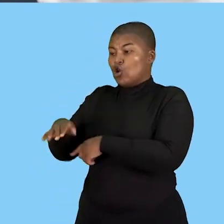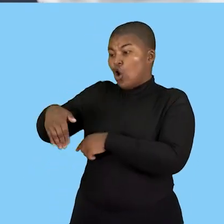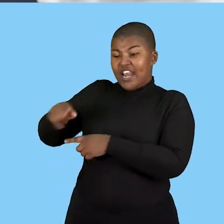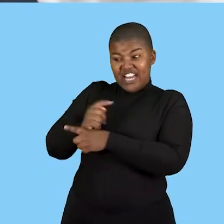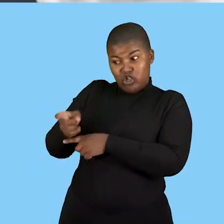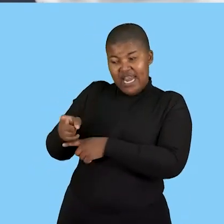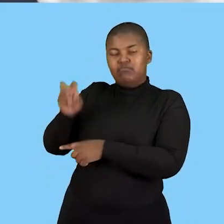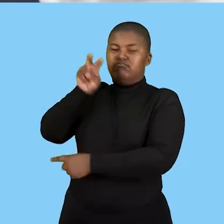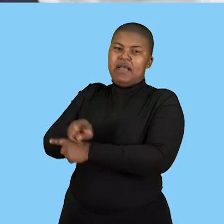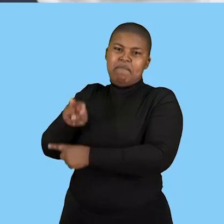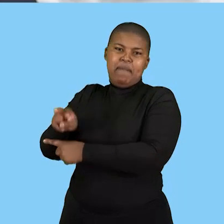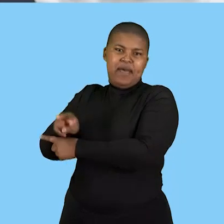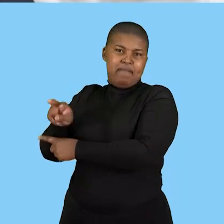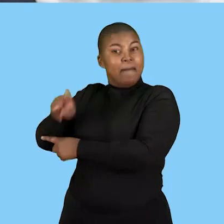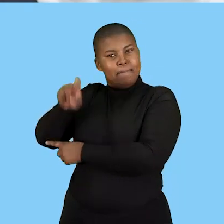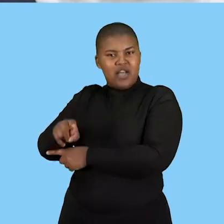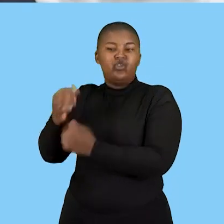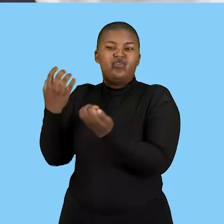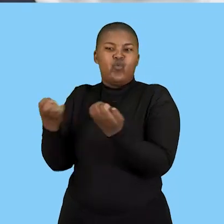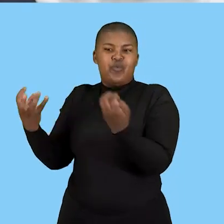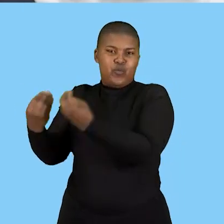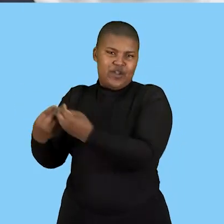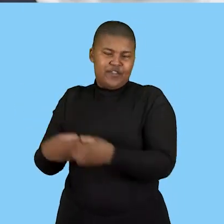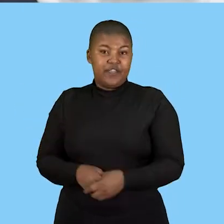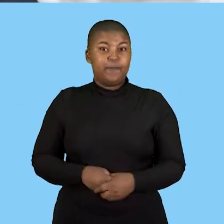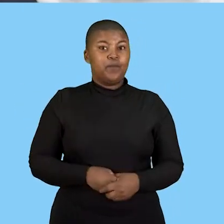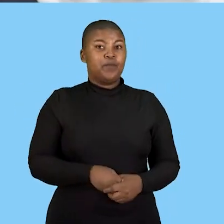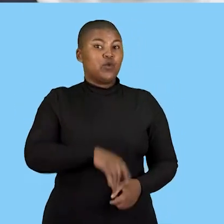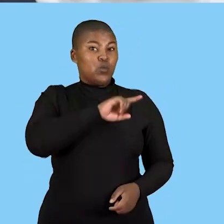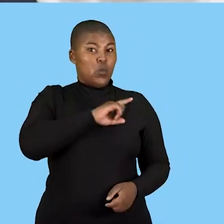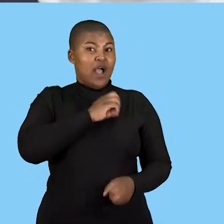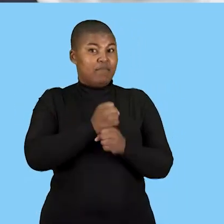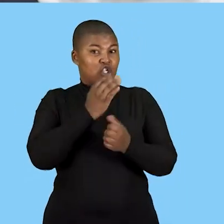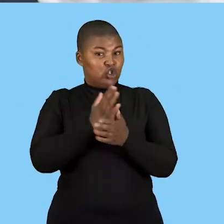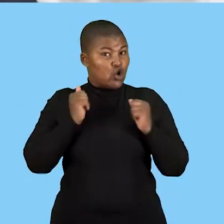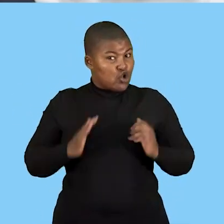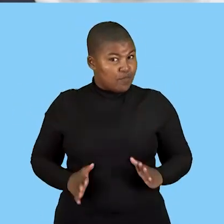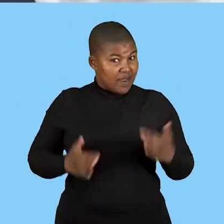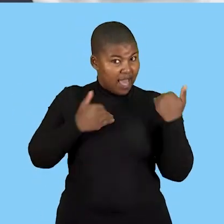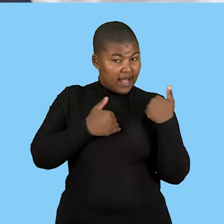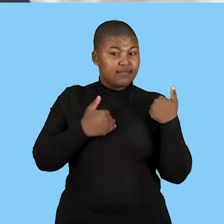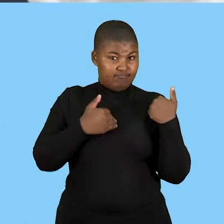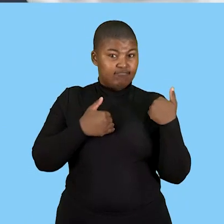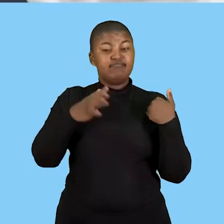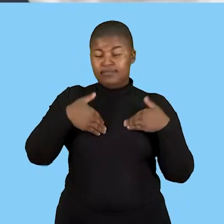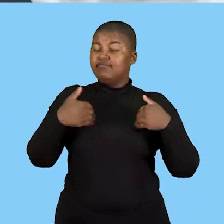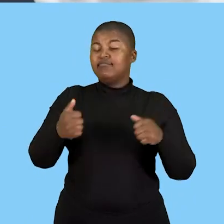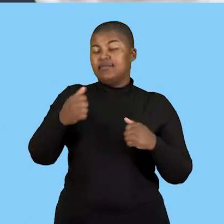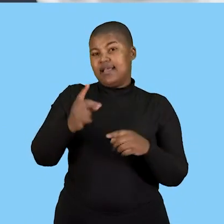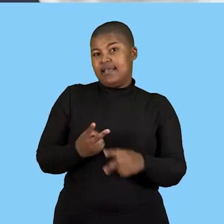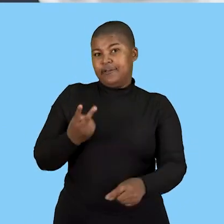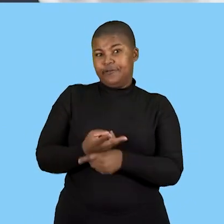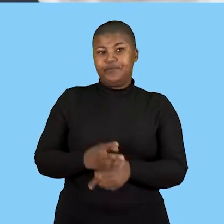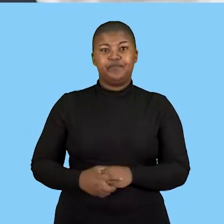who are not trained when they're in the process of using that machine because that is promoting human health and health and in the workplace